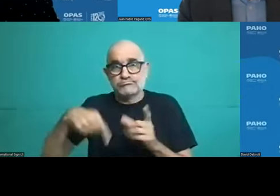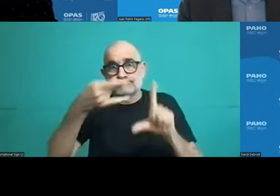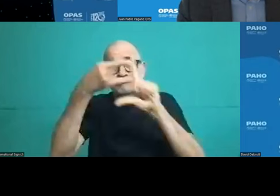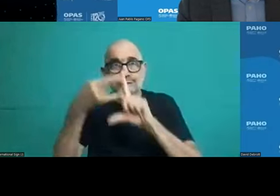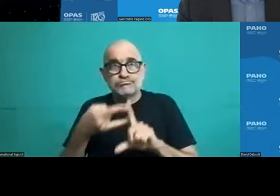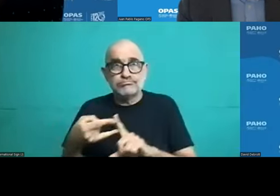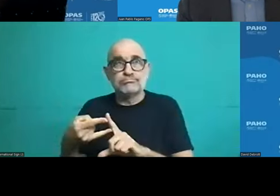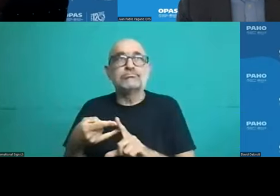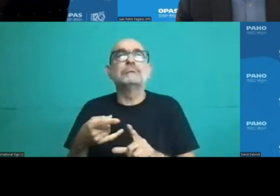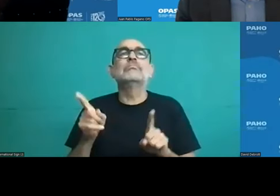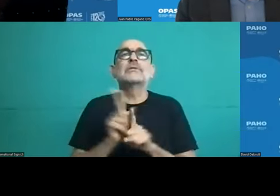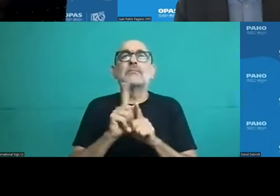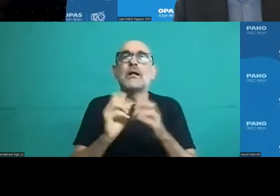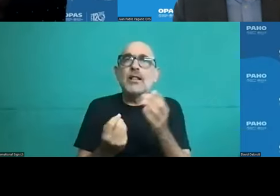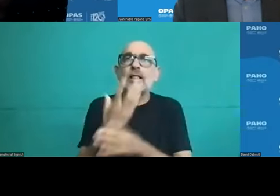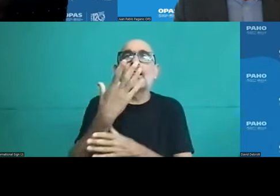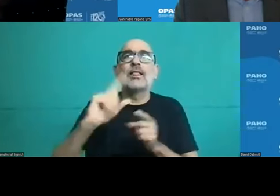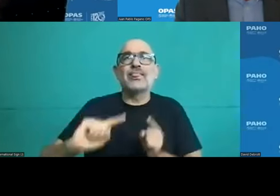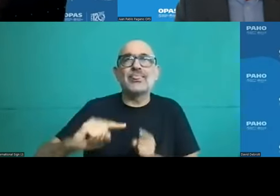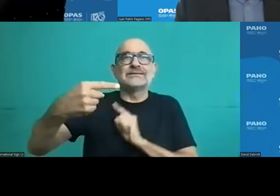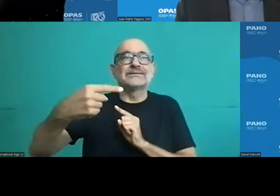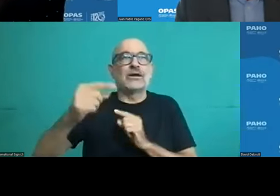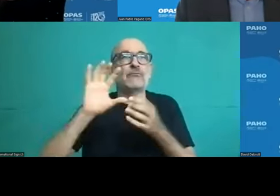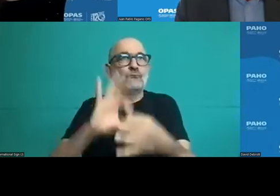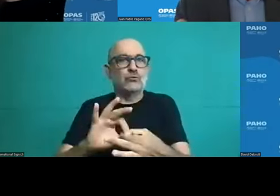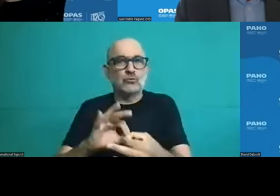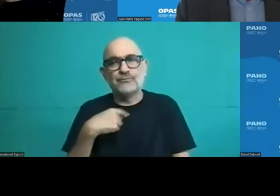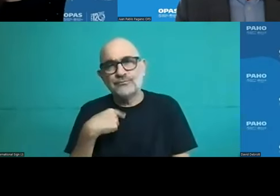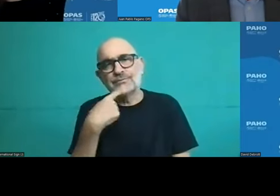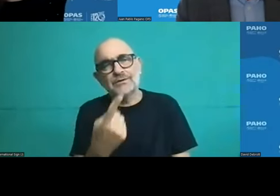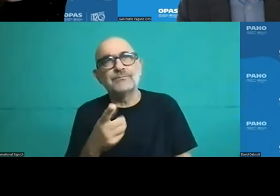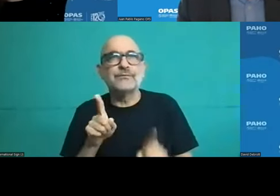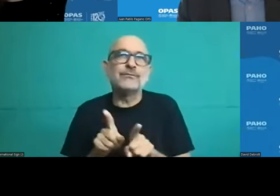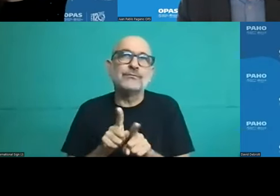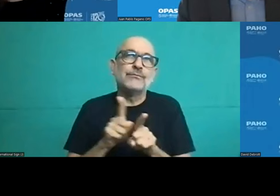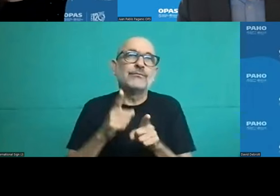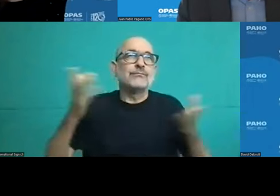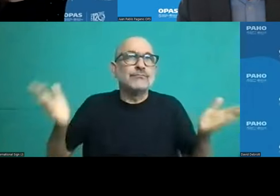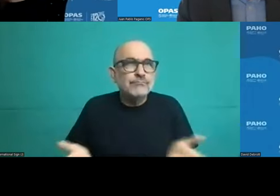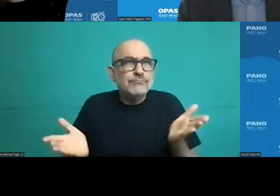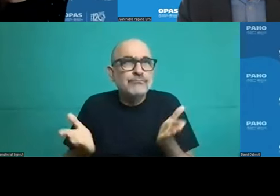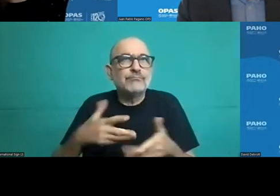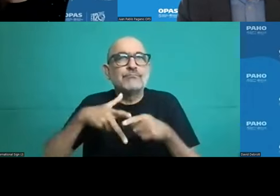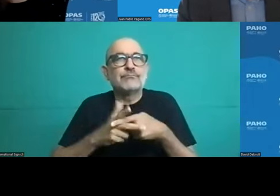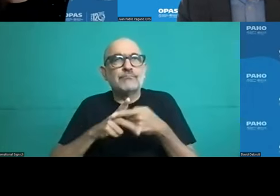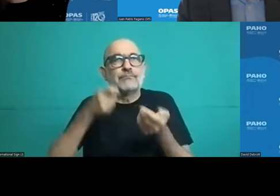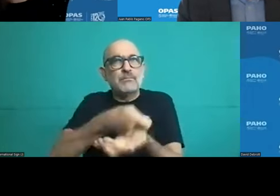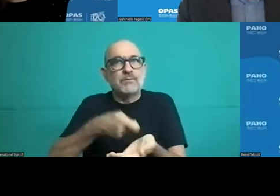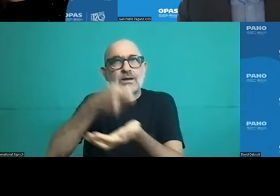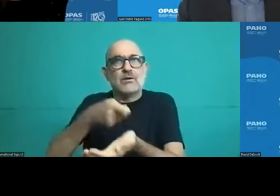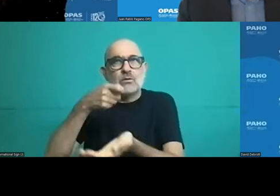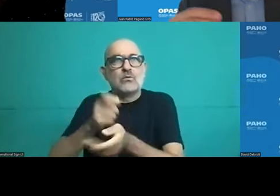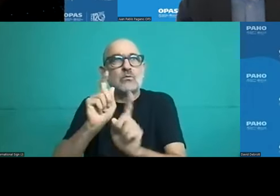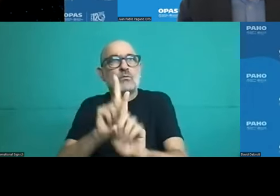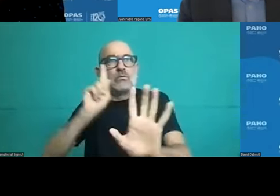mechanisms that are not necessarily compressing the fee-for-service because that